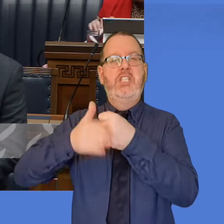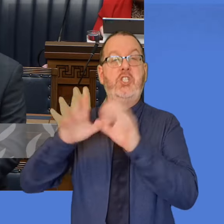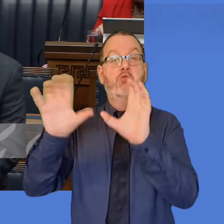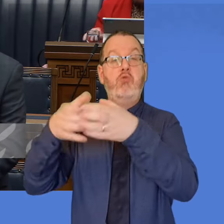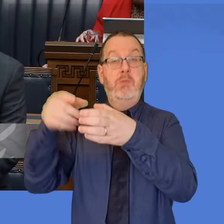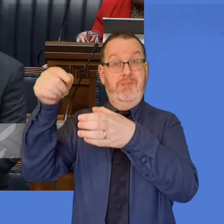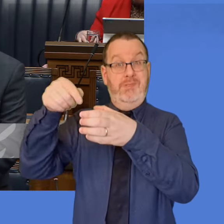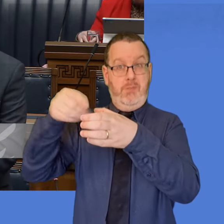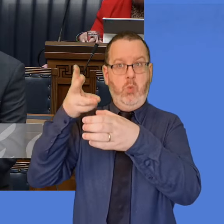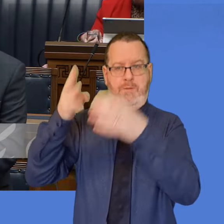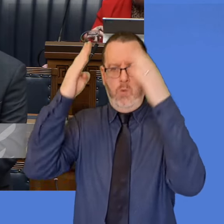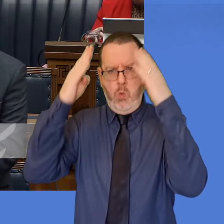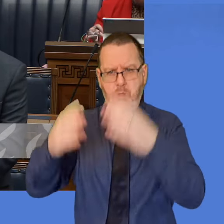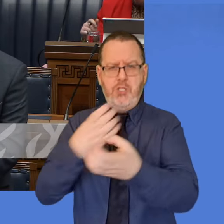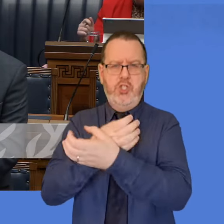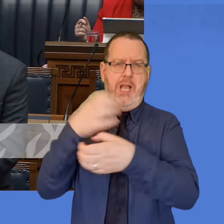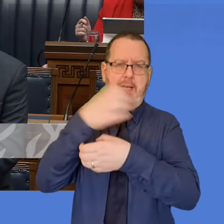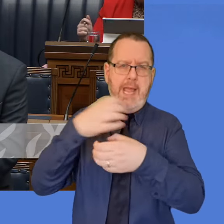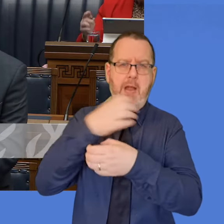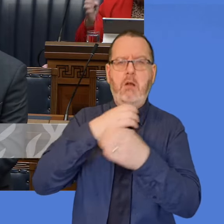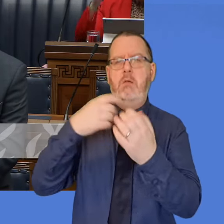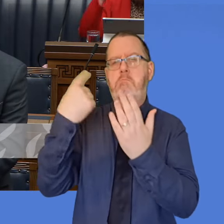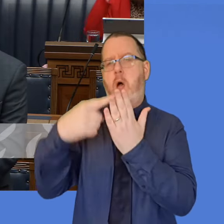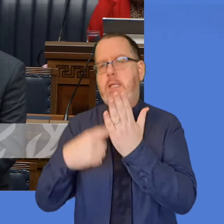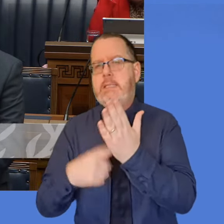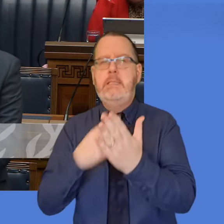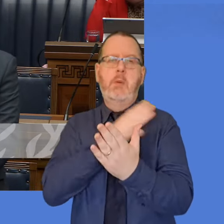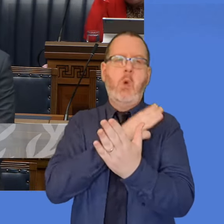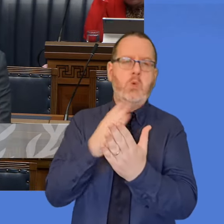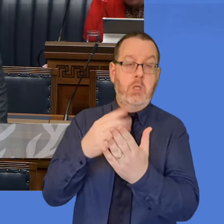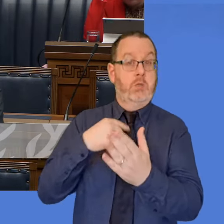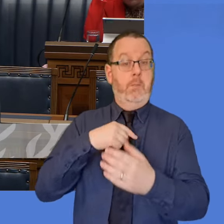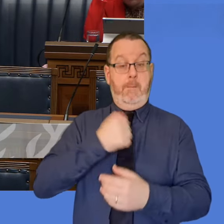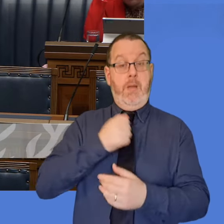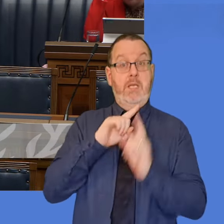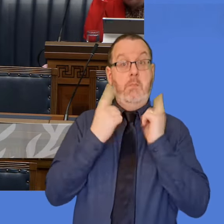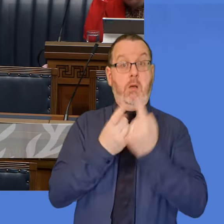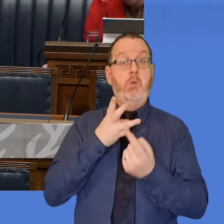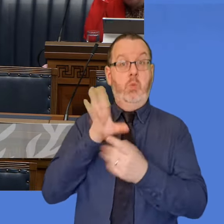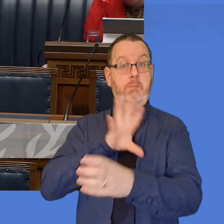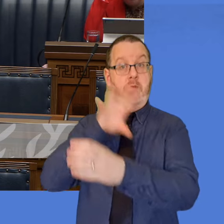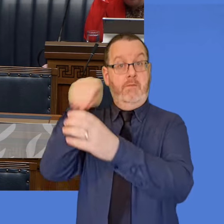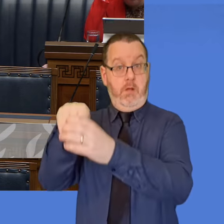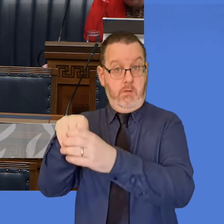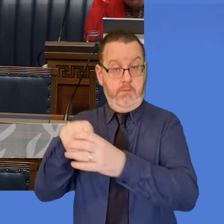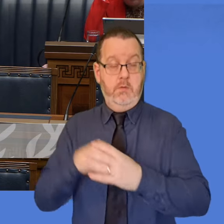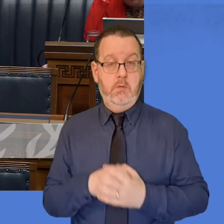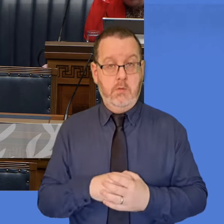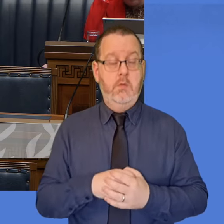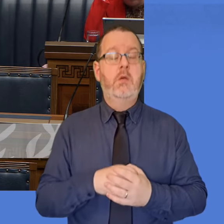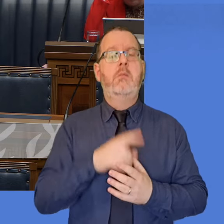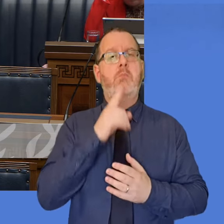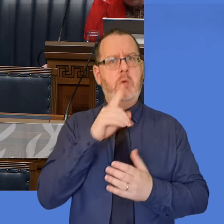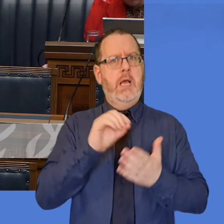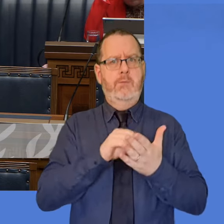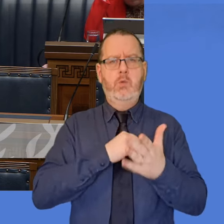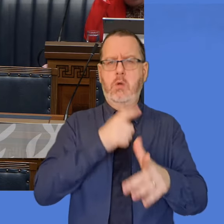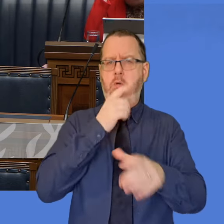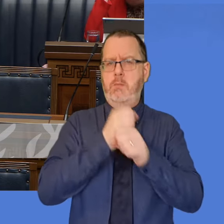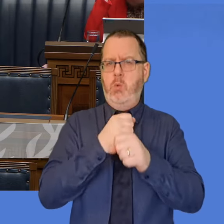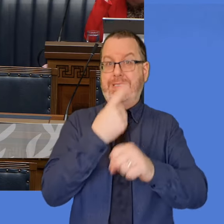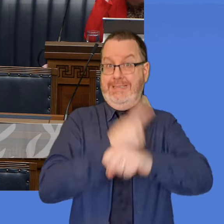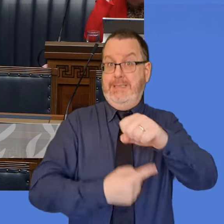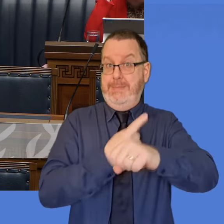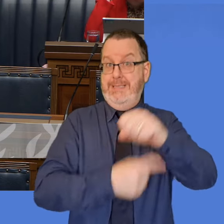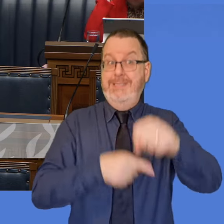to childcare policy proposals. Of course that is not the only issue that we need to address. Disability is